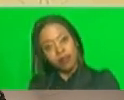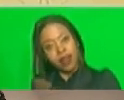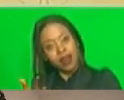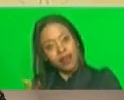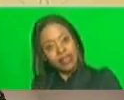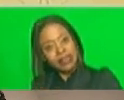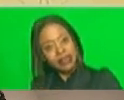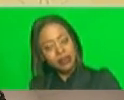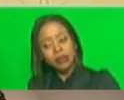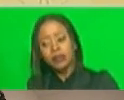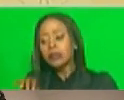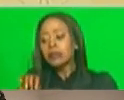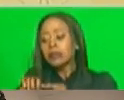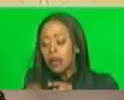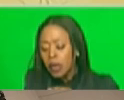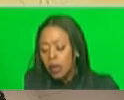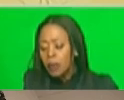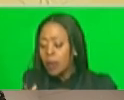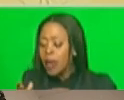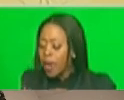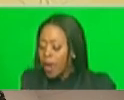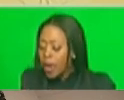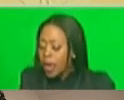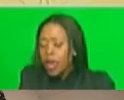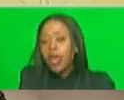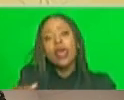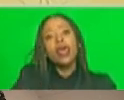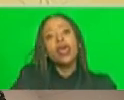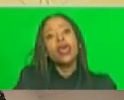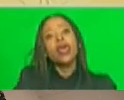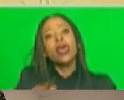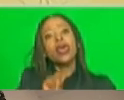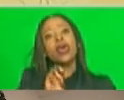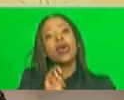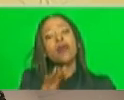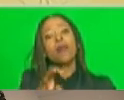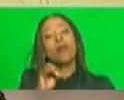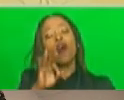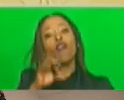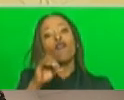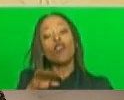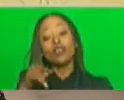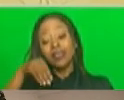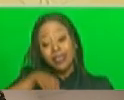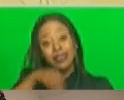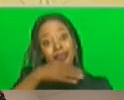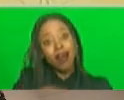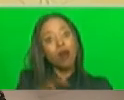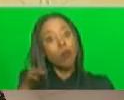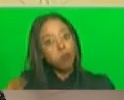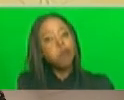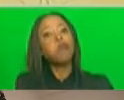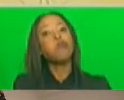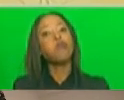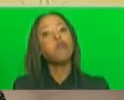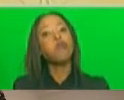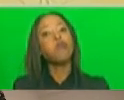had traces of terrible force on both the inside and the outside of the pocket